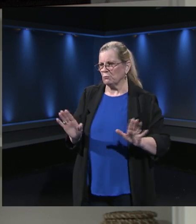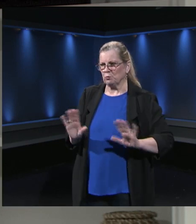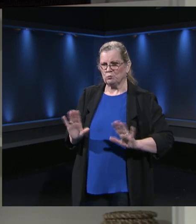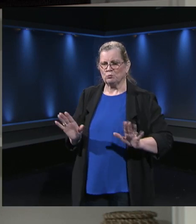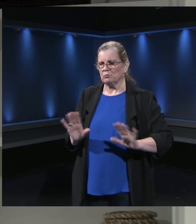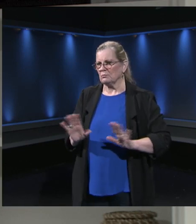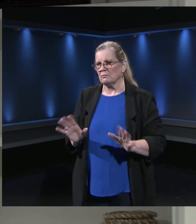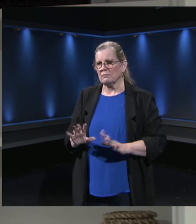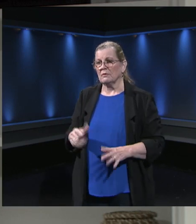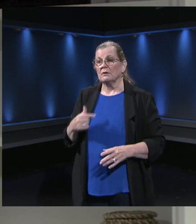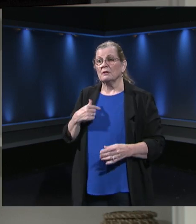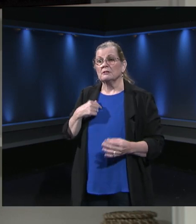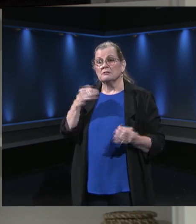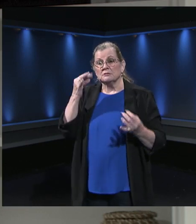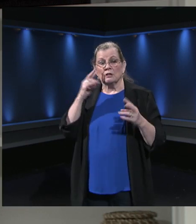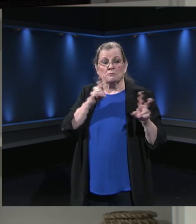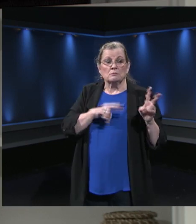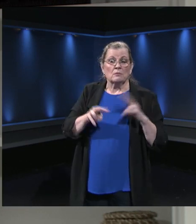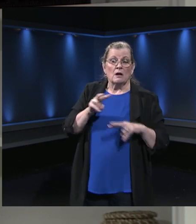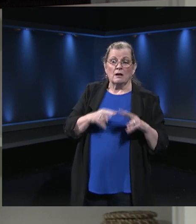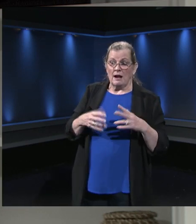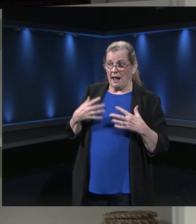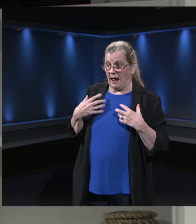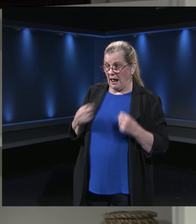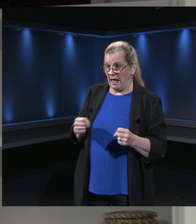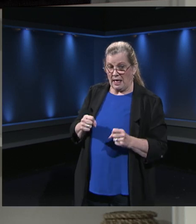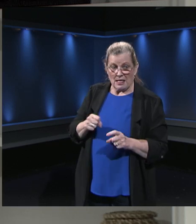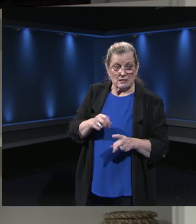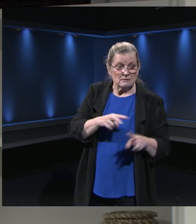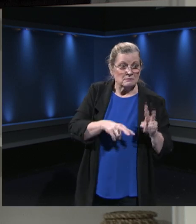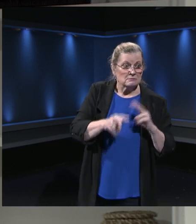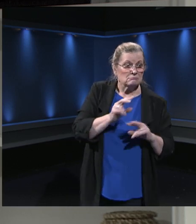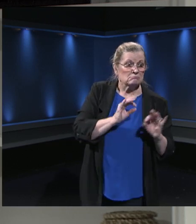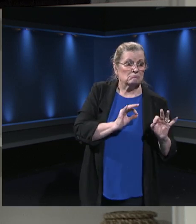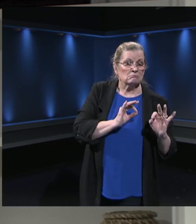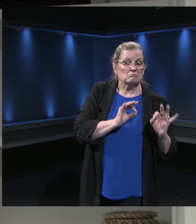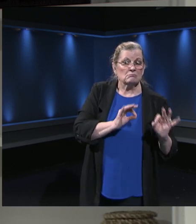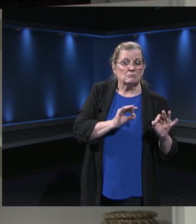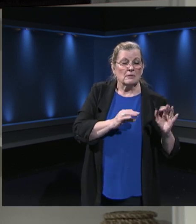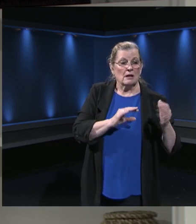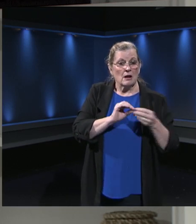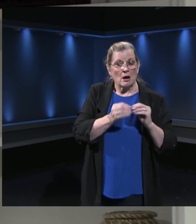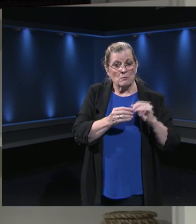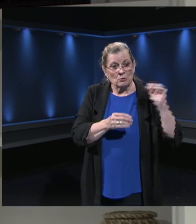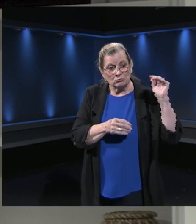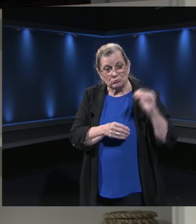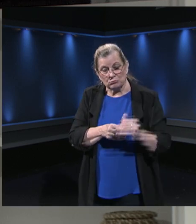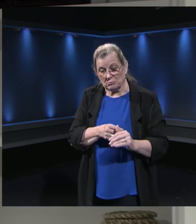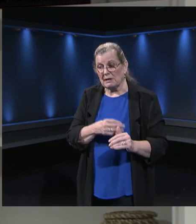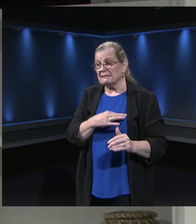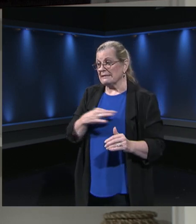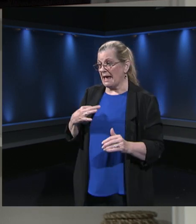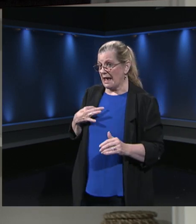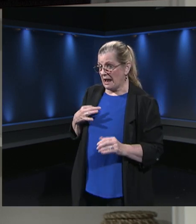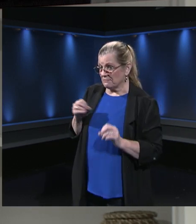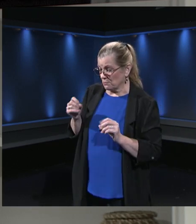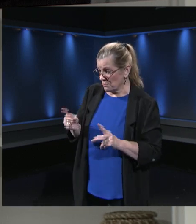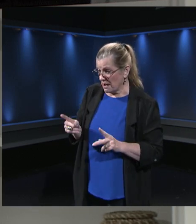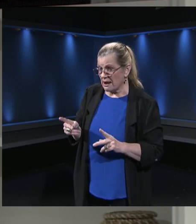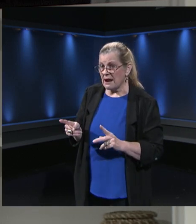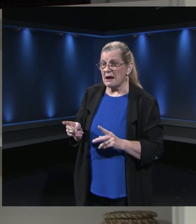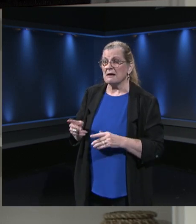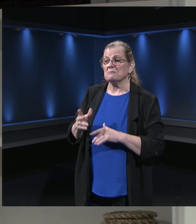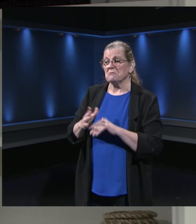conditions support it, that our staffing conditions support it so you can still have the same teachers and programs and that we have the